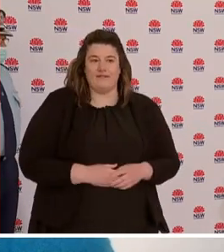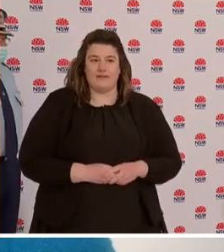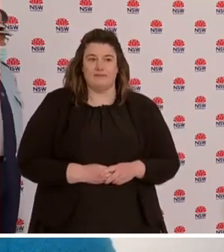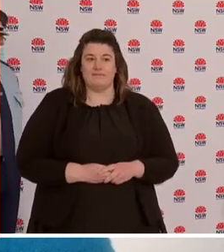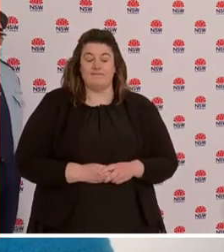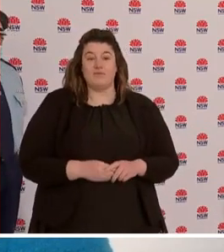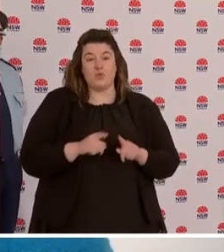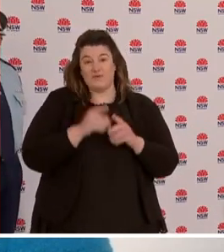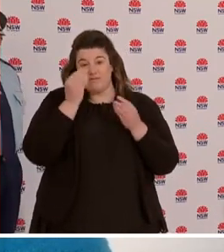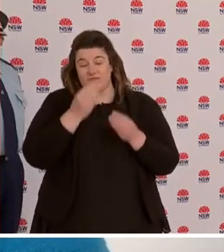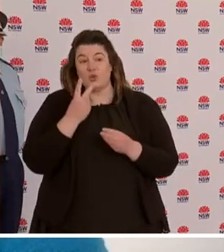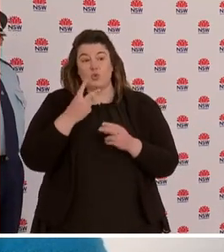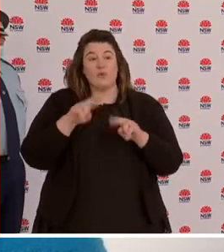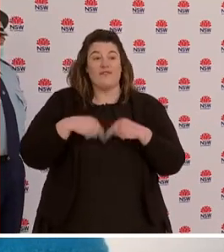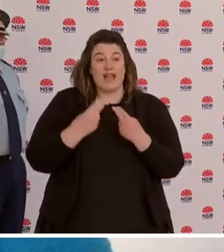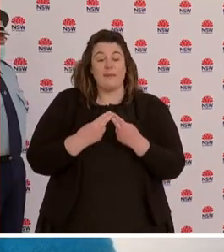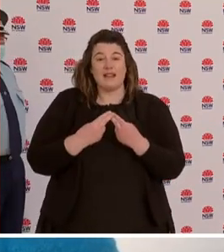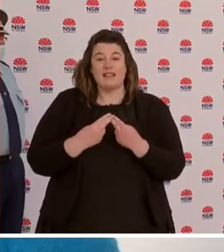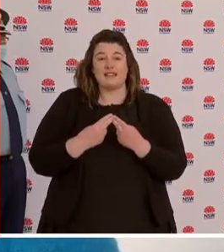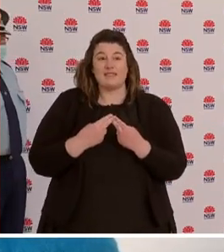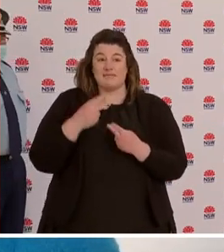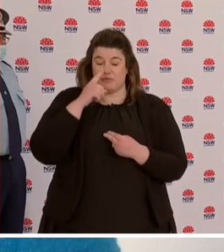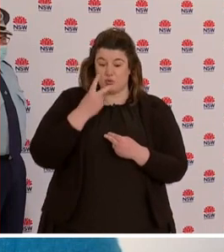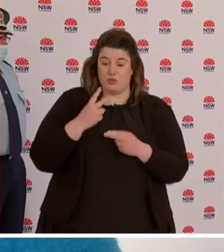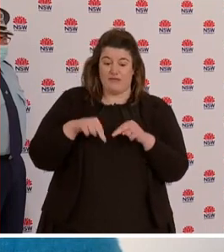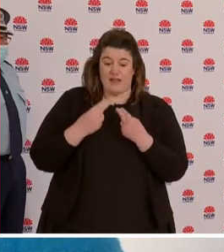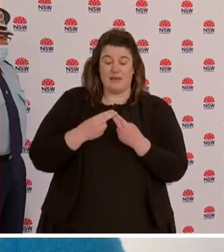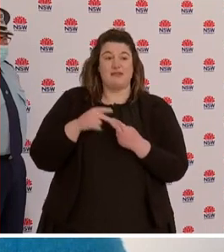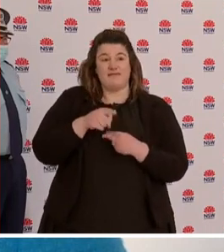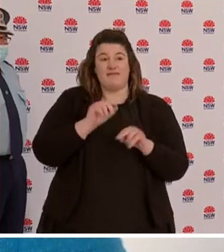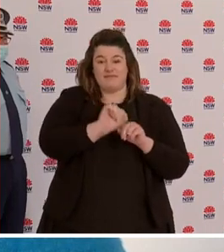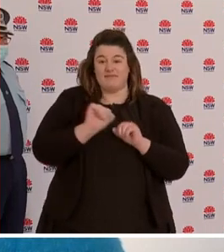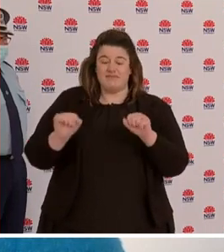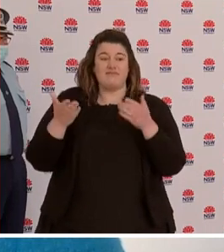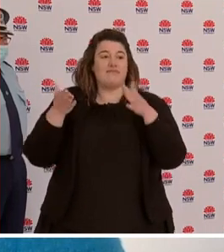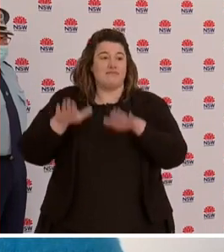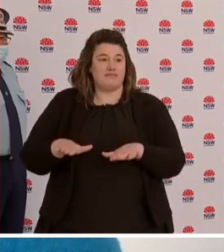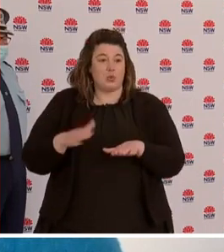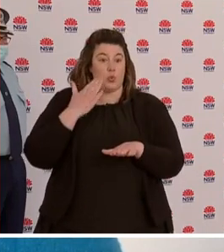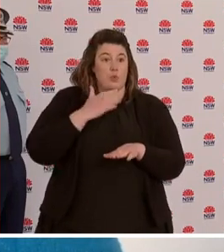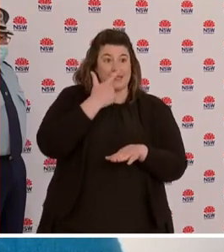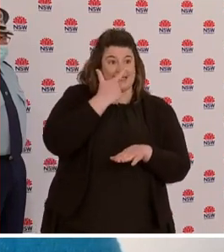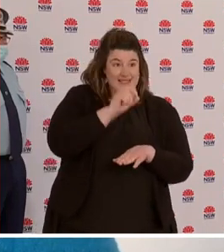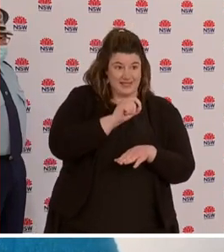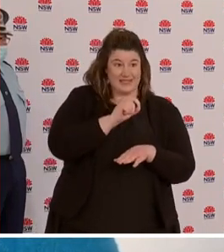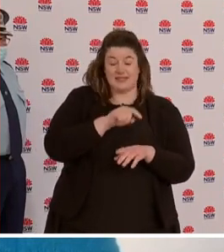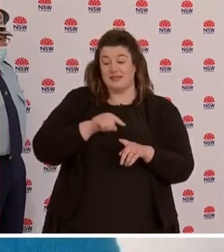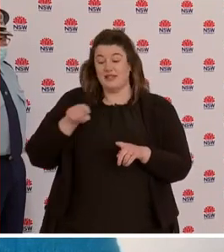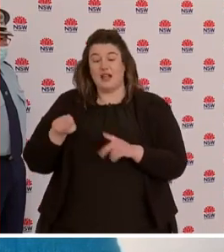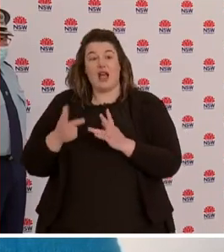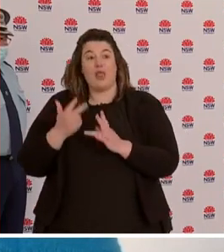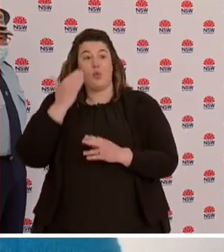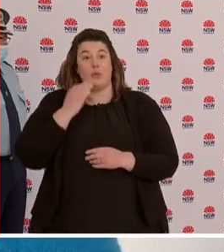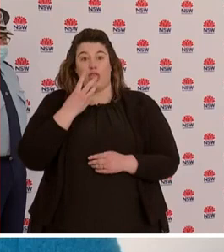who are grieving today. We had two deaths overnight, a woman in her 70s but also a woman in her 30s with no pre